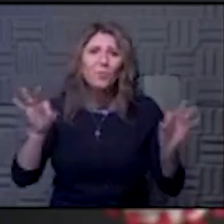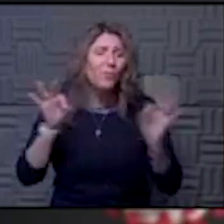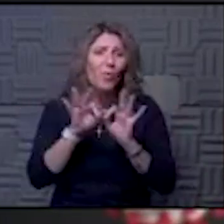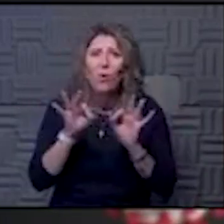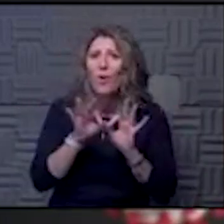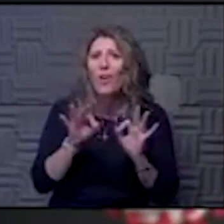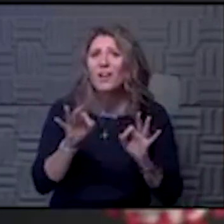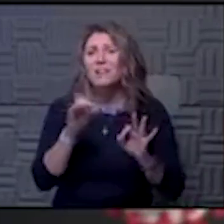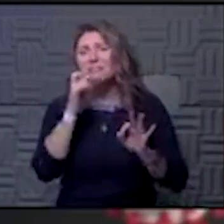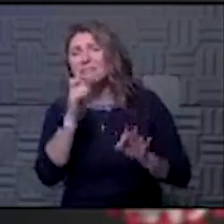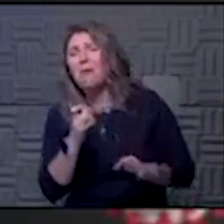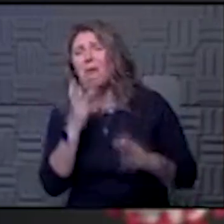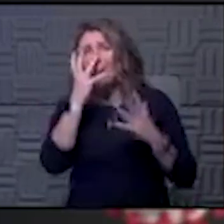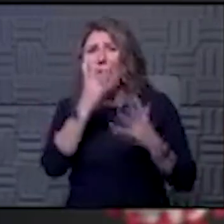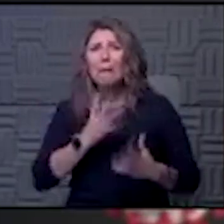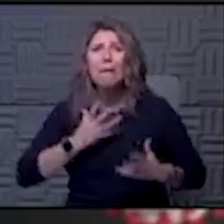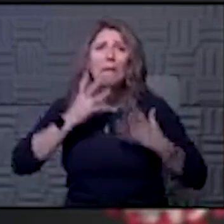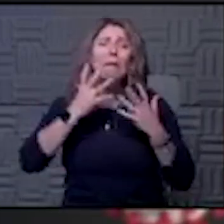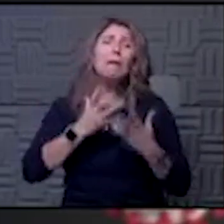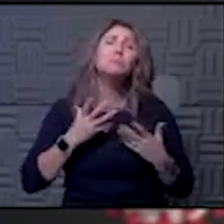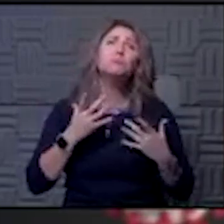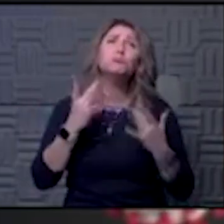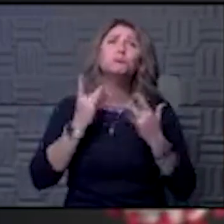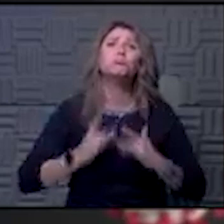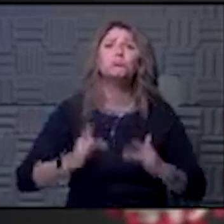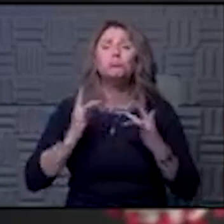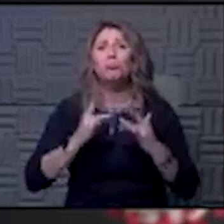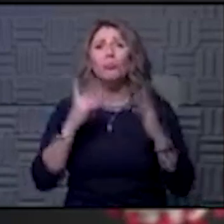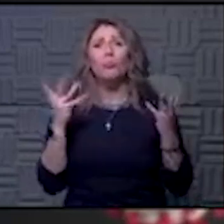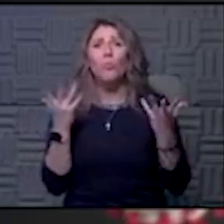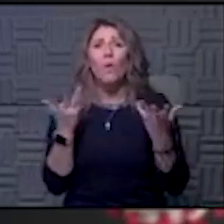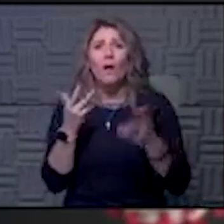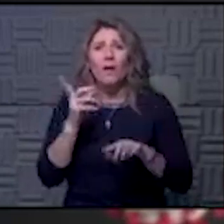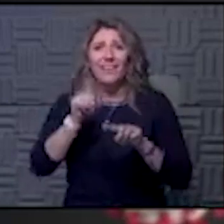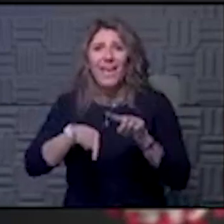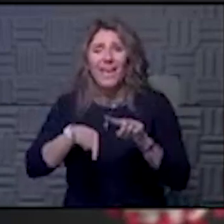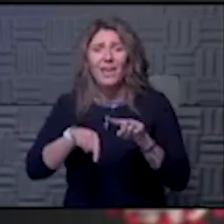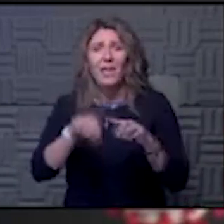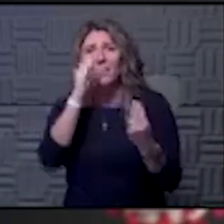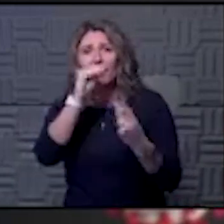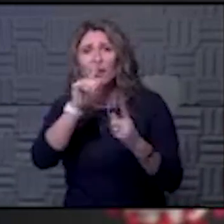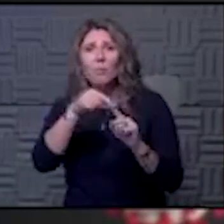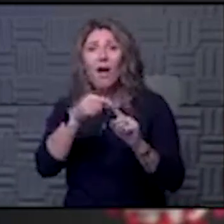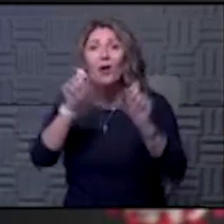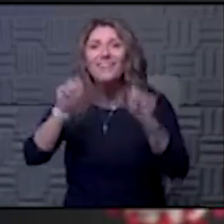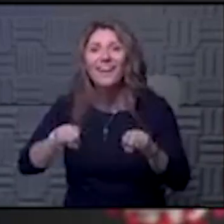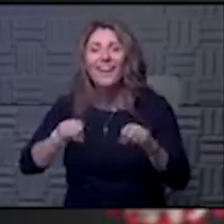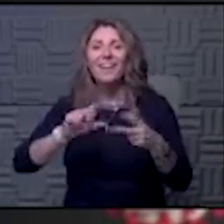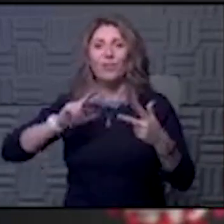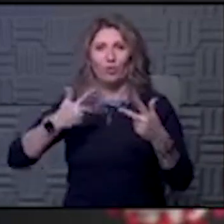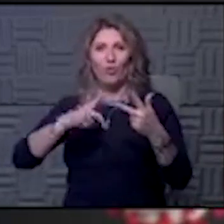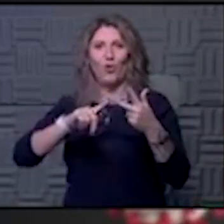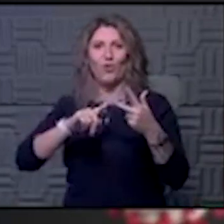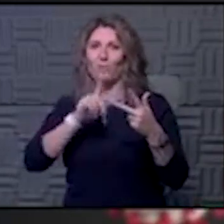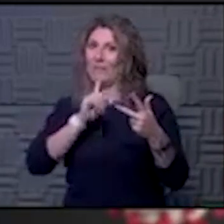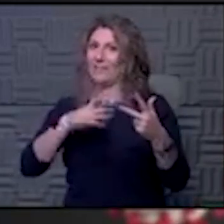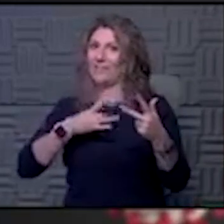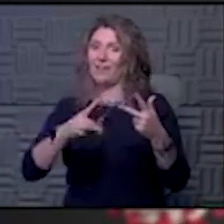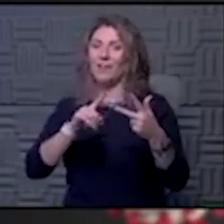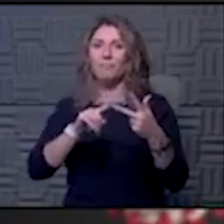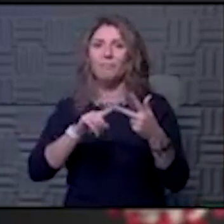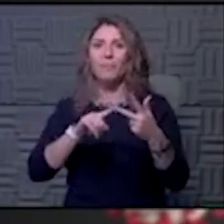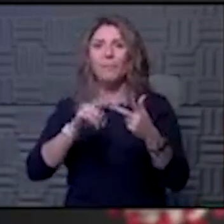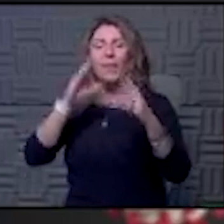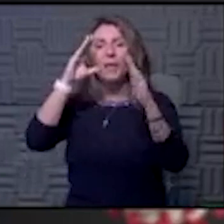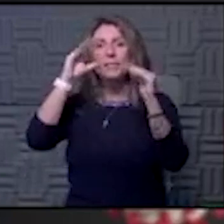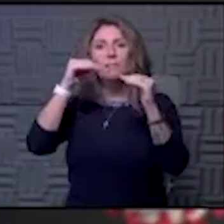don't just mourn what you can't do. Think about what you can do. Then tip number three, and I really liked this one. Expect